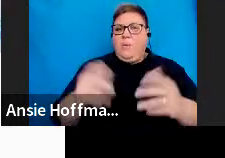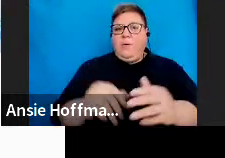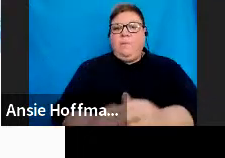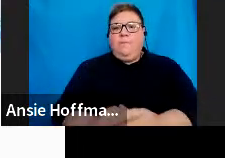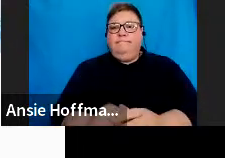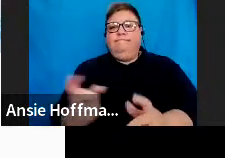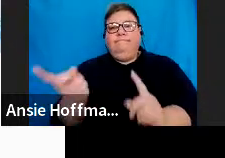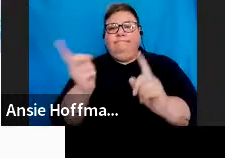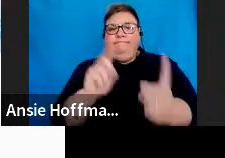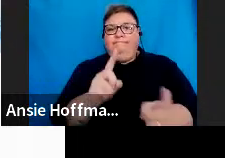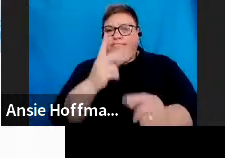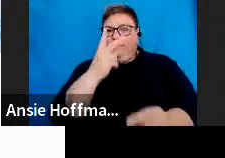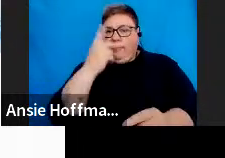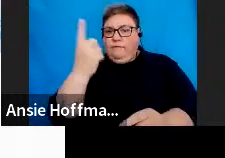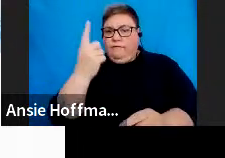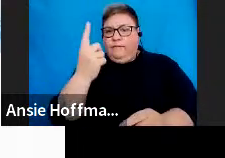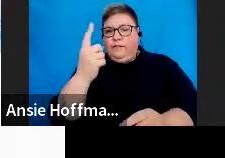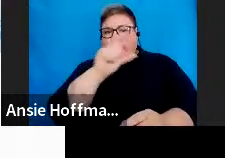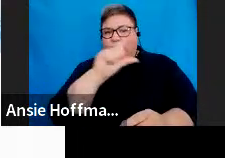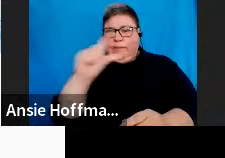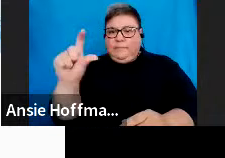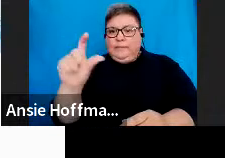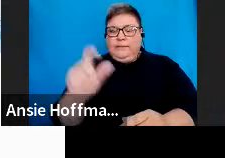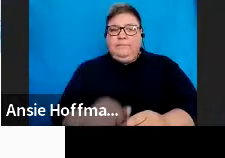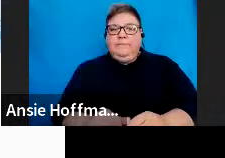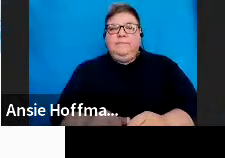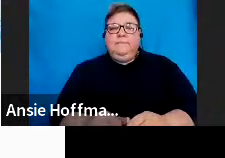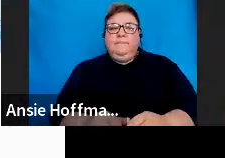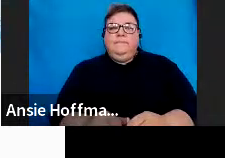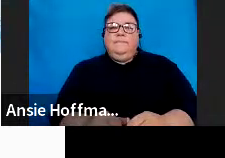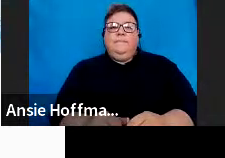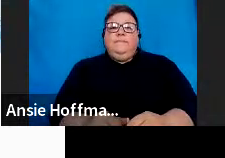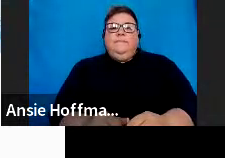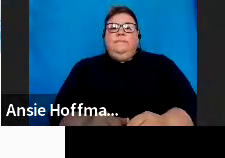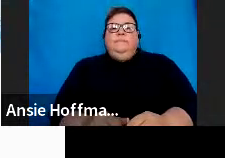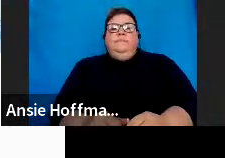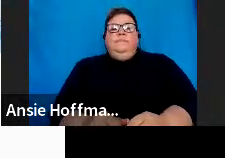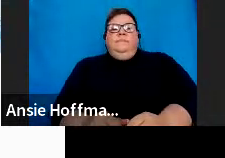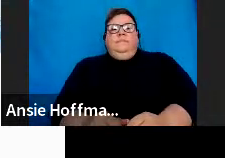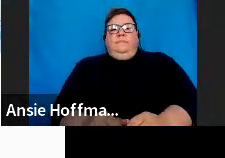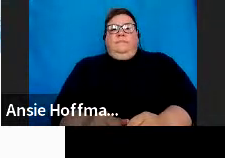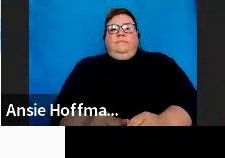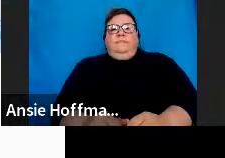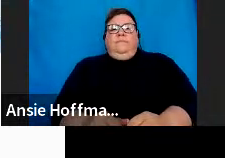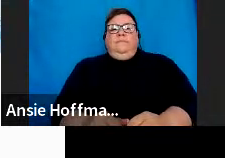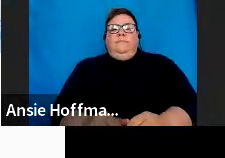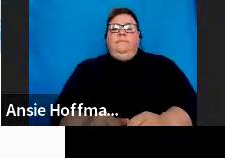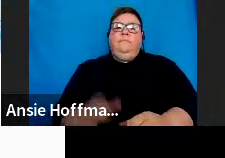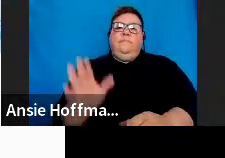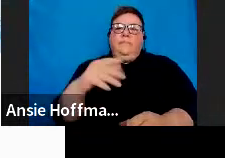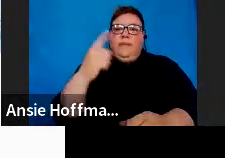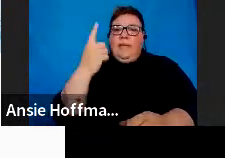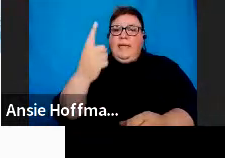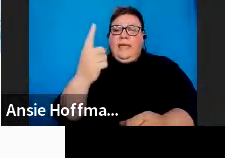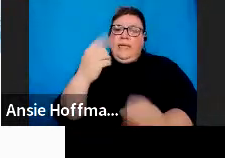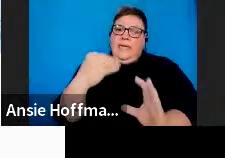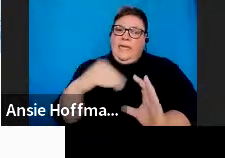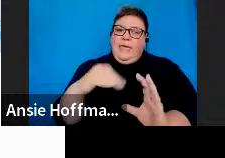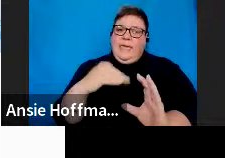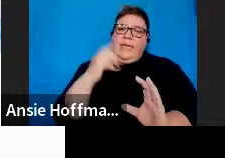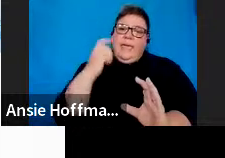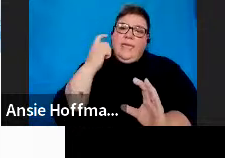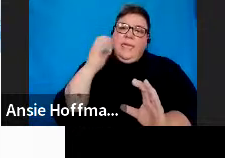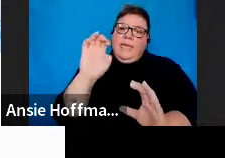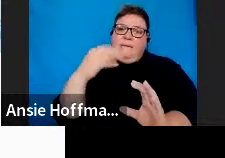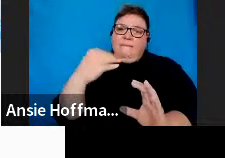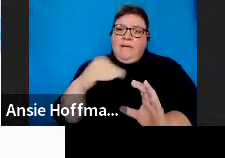of creating a group on e-filing. So, just be advised that on e-filing, we give you an option to create groups.